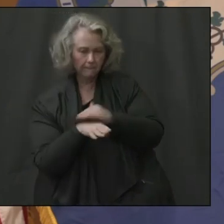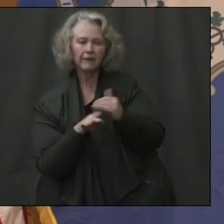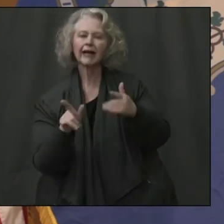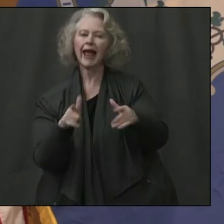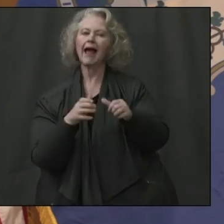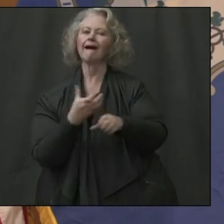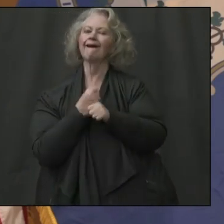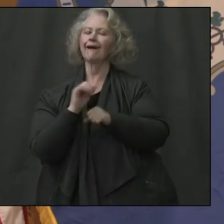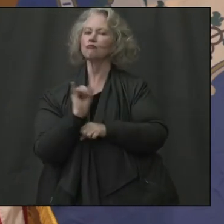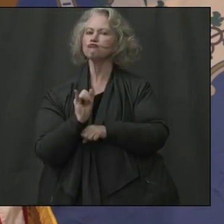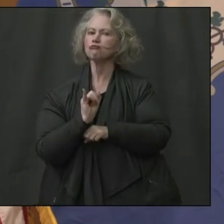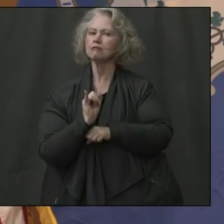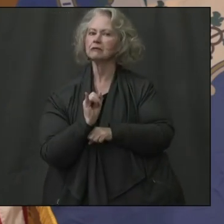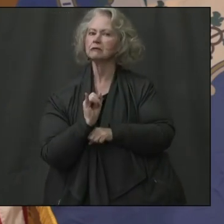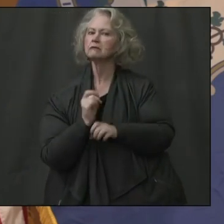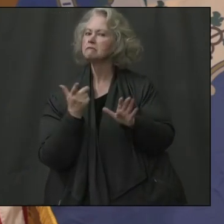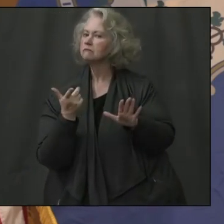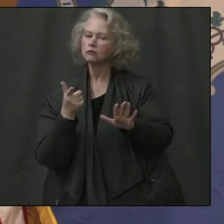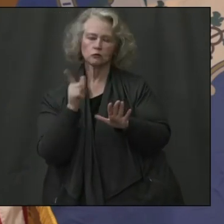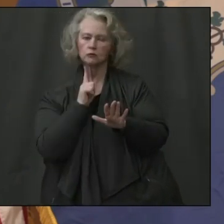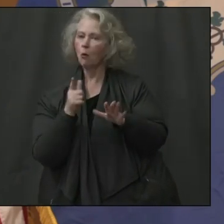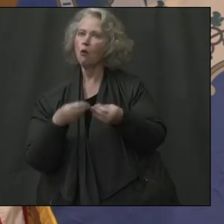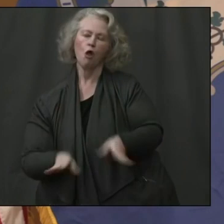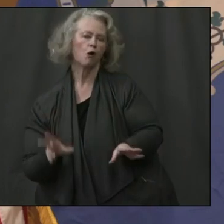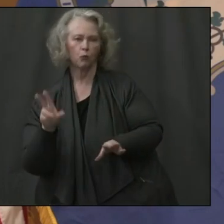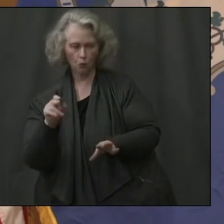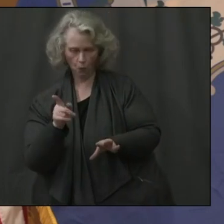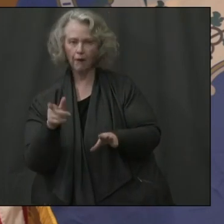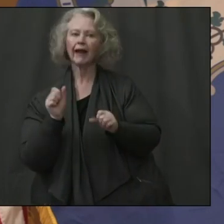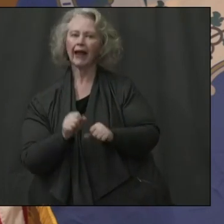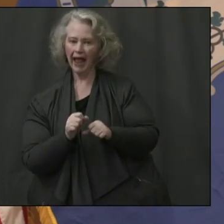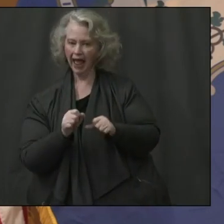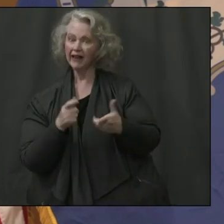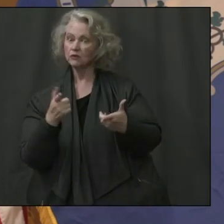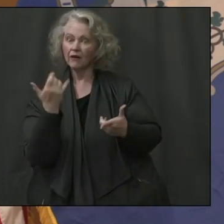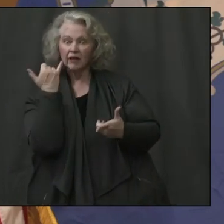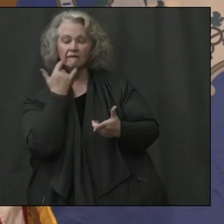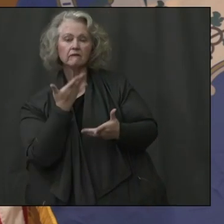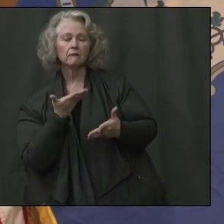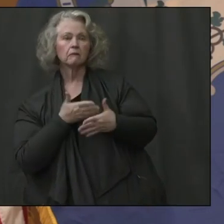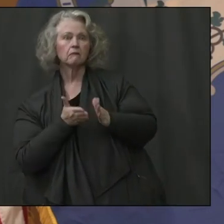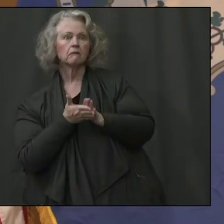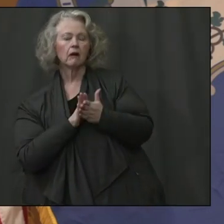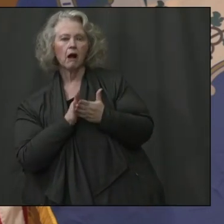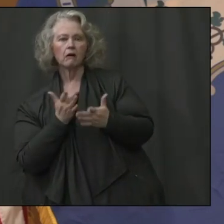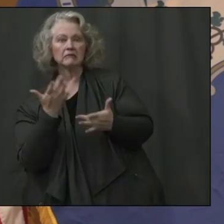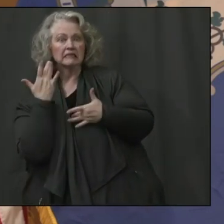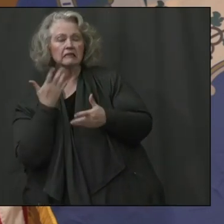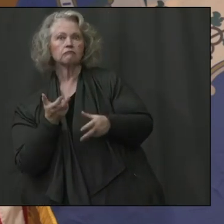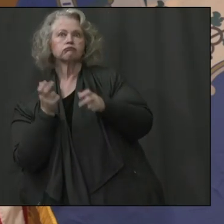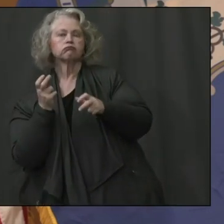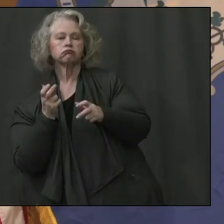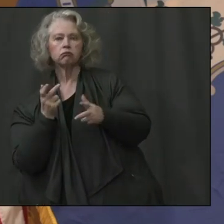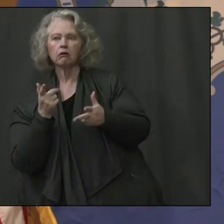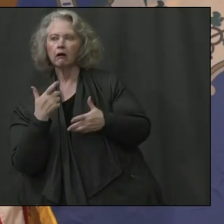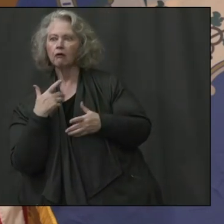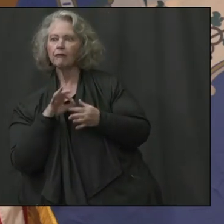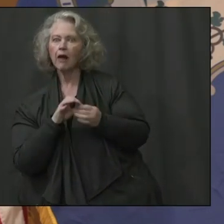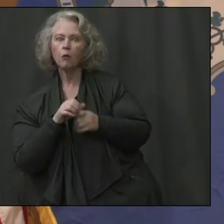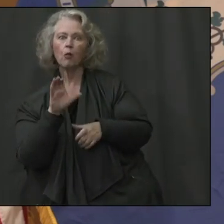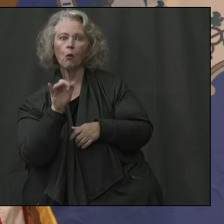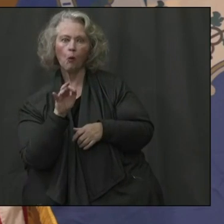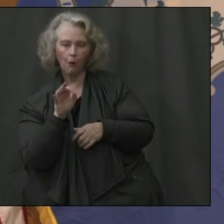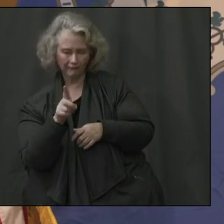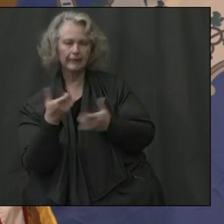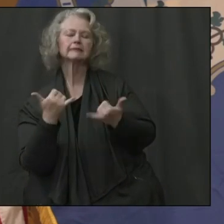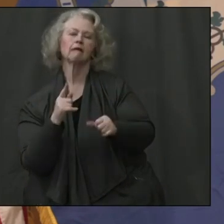would not be a reason to not be, uh, seen and tested in the event that there is a COVID concern. We've waived, uh, Husky B